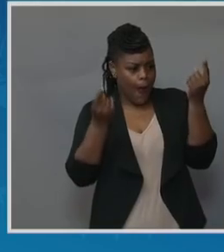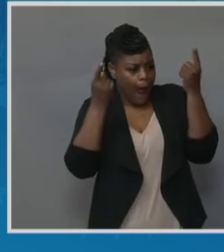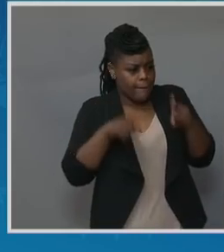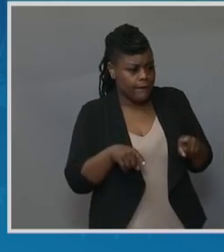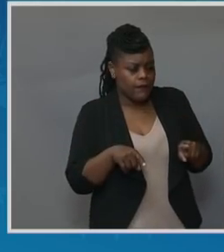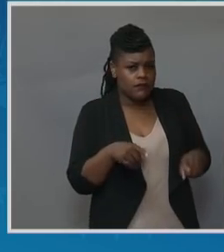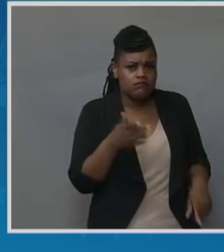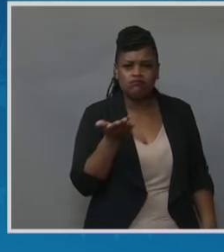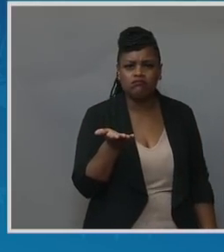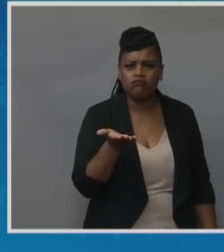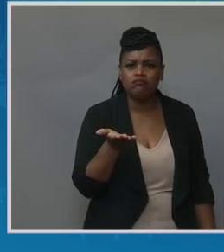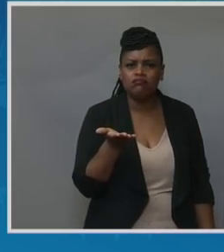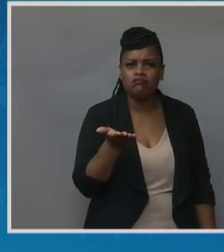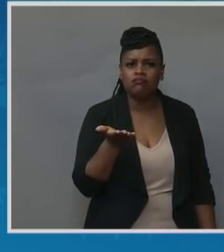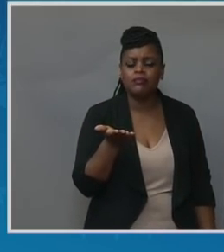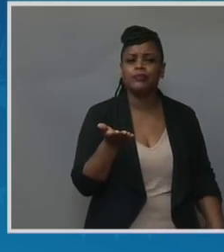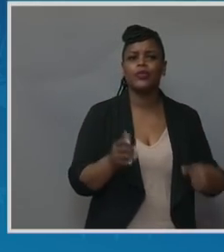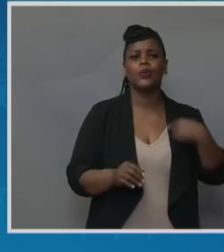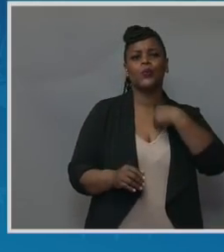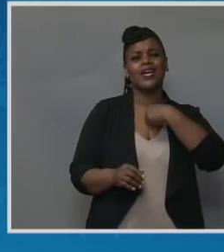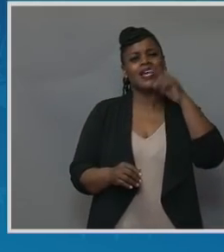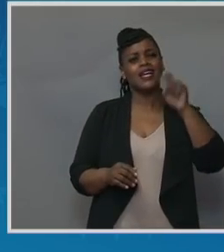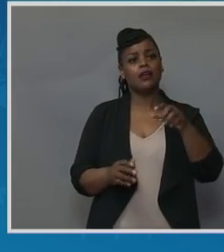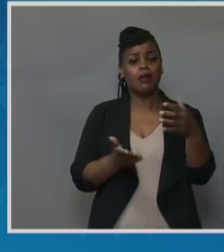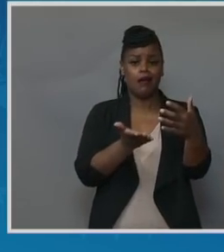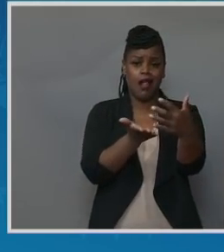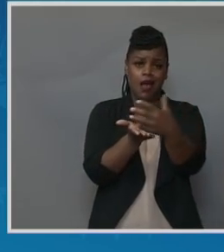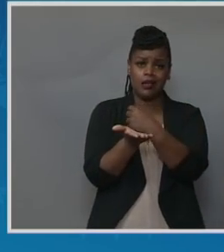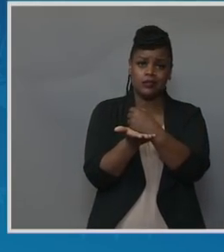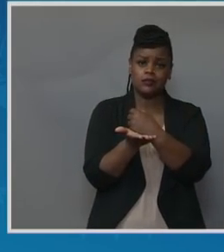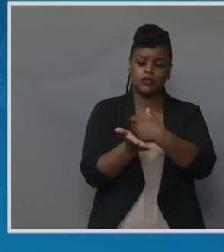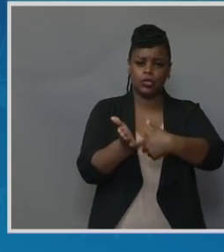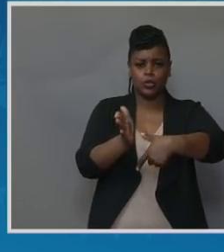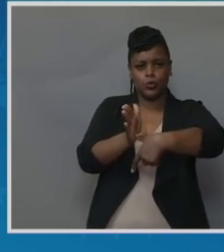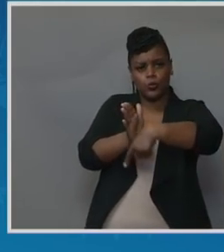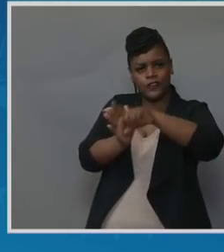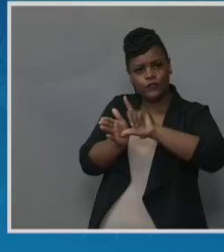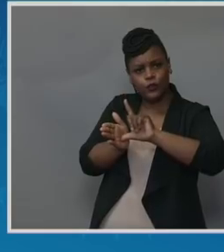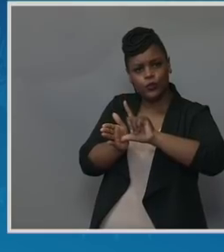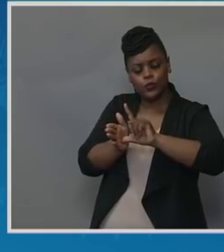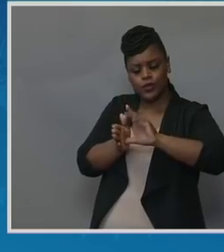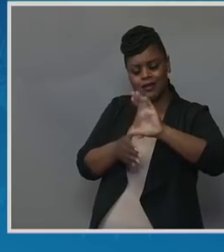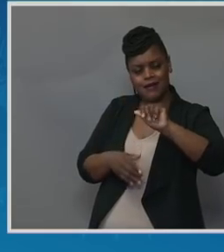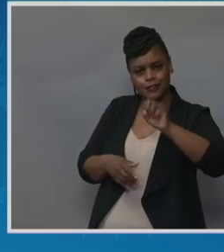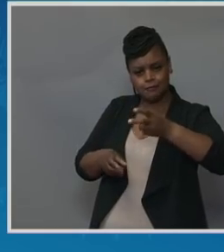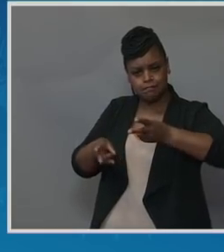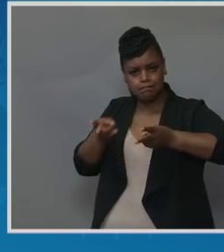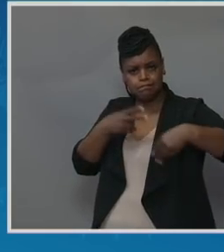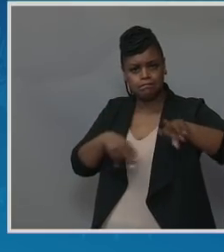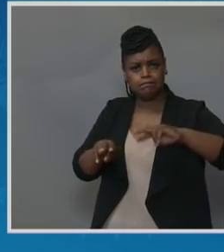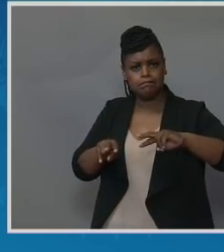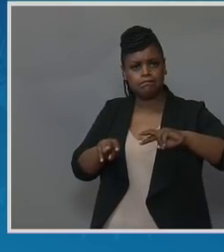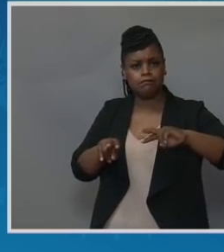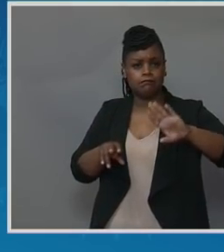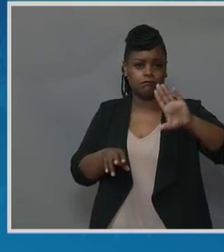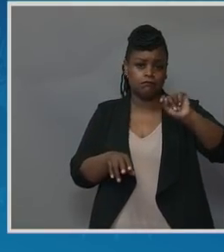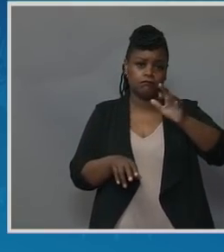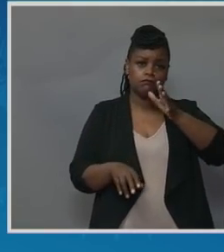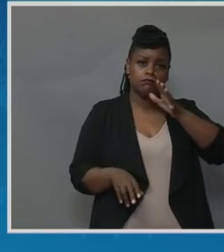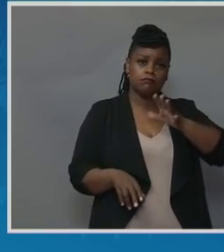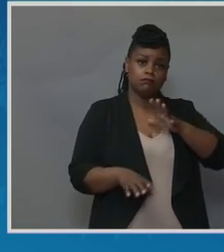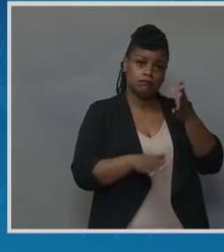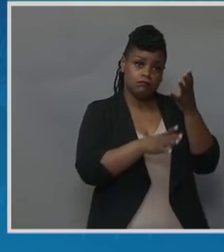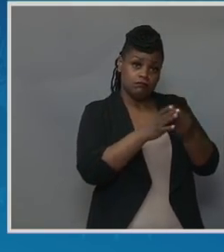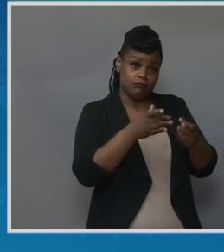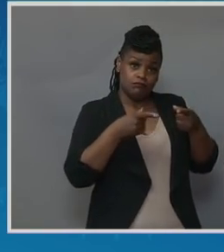We need to collect, we need to review these cases. When a woman dies in childbirth or